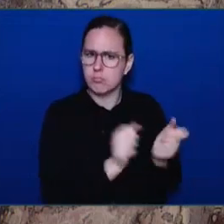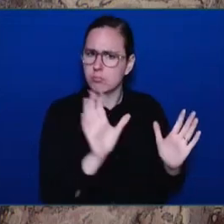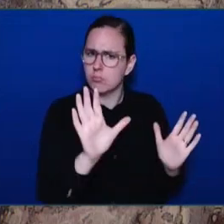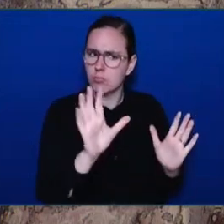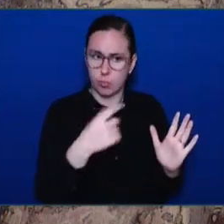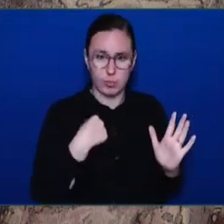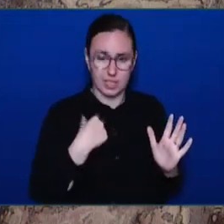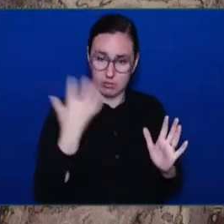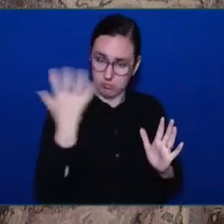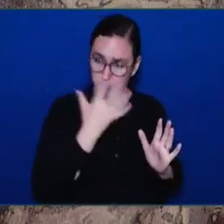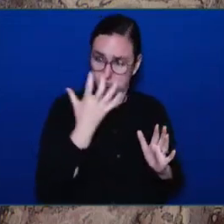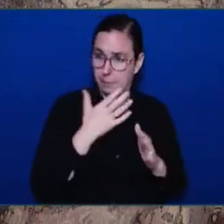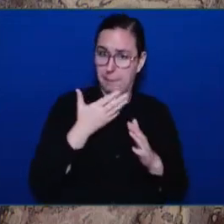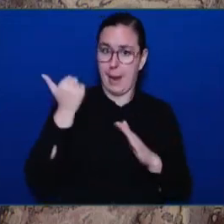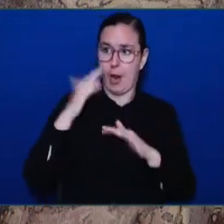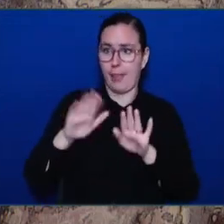Canada.